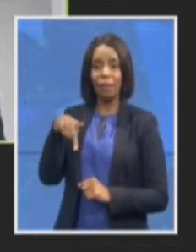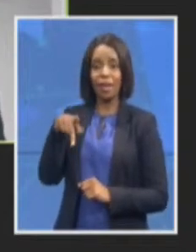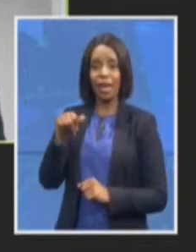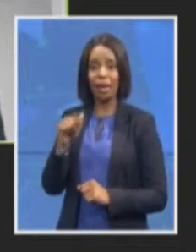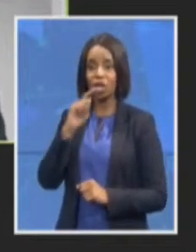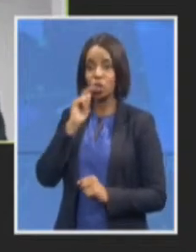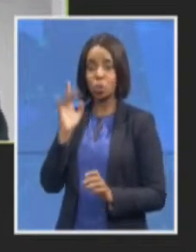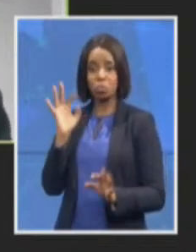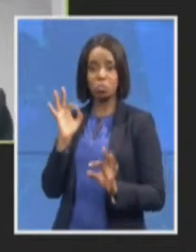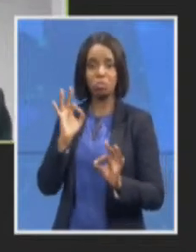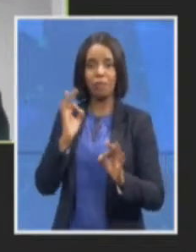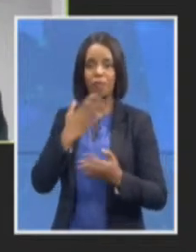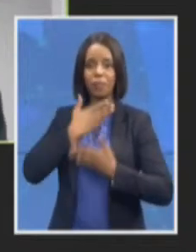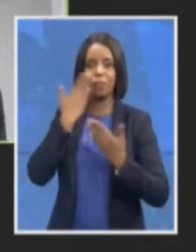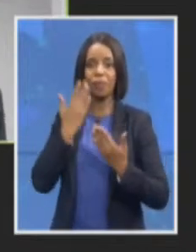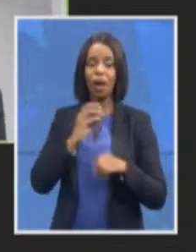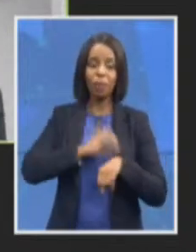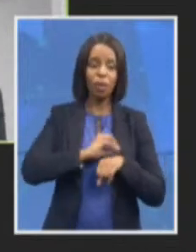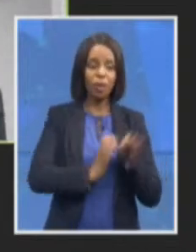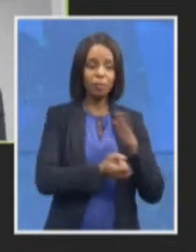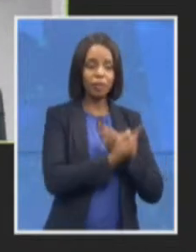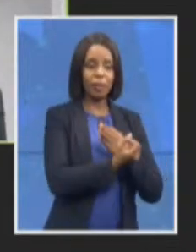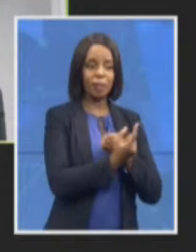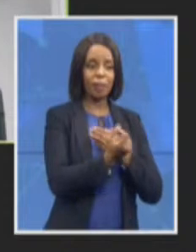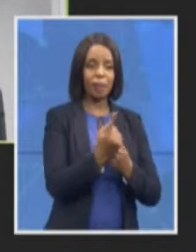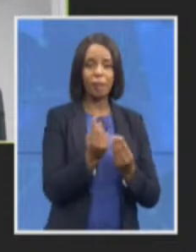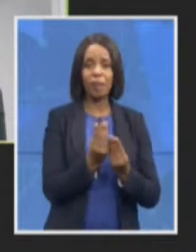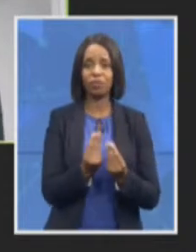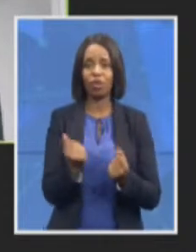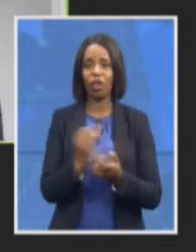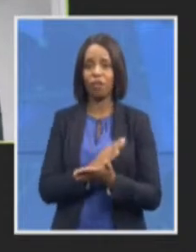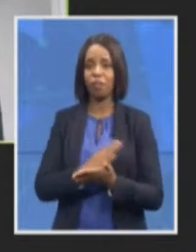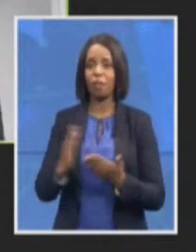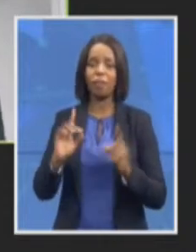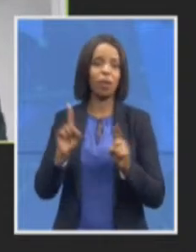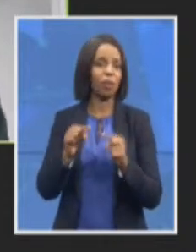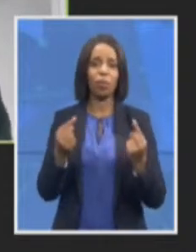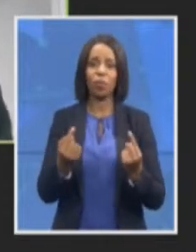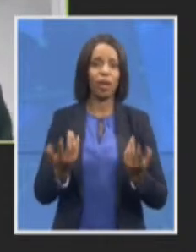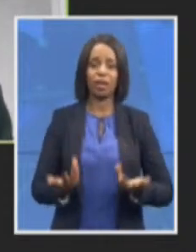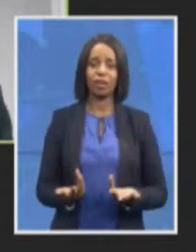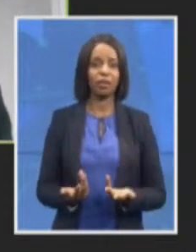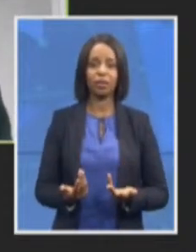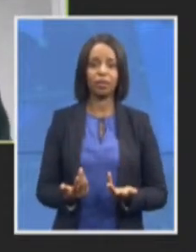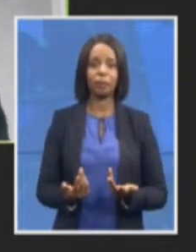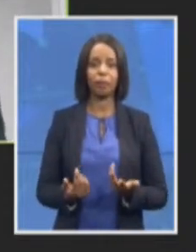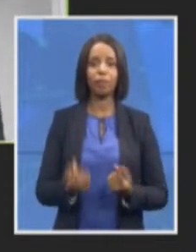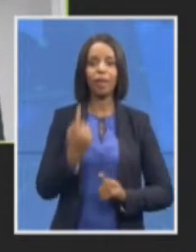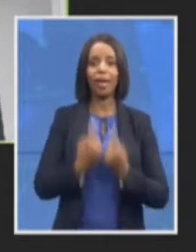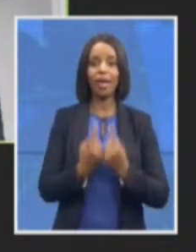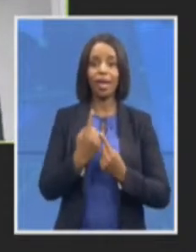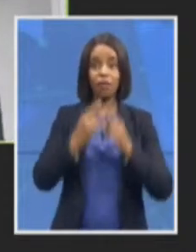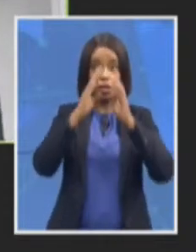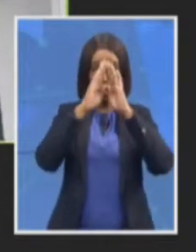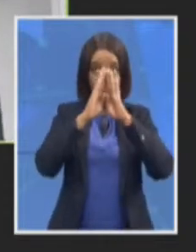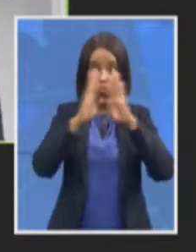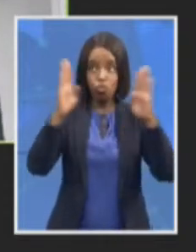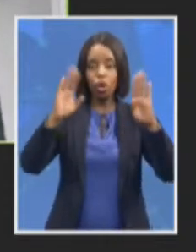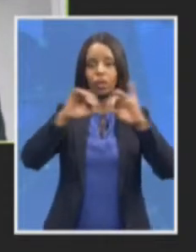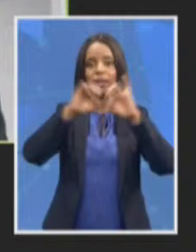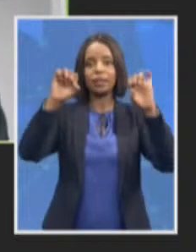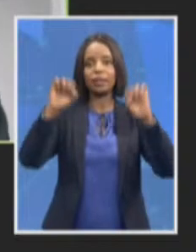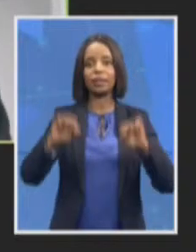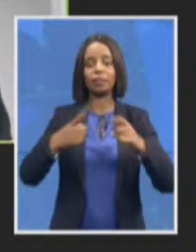within the NPA and within the broader criminal justice system and so we have established an innovation and policy support office